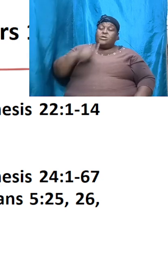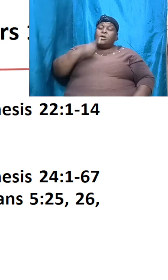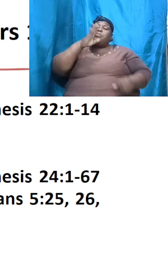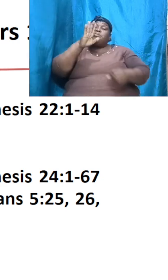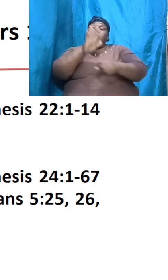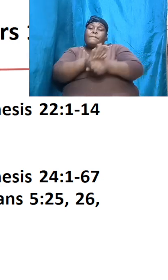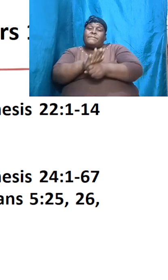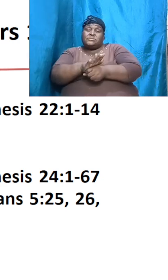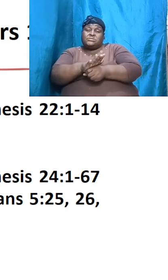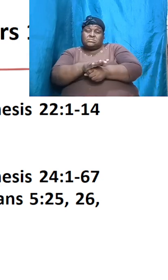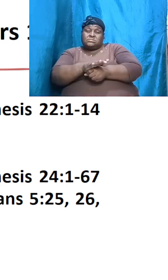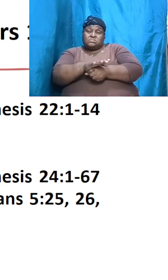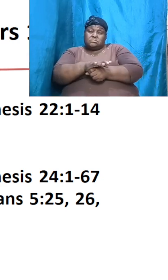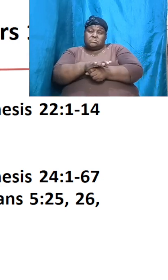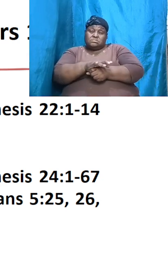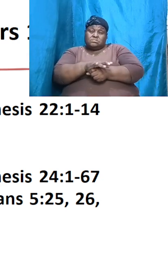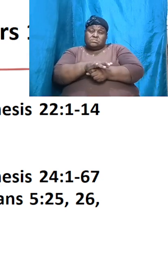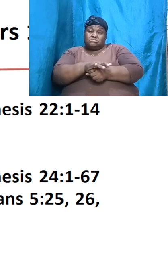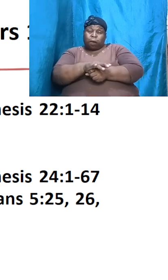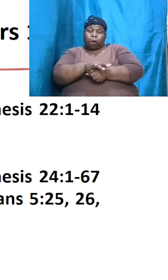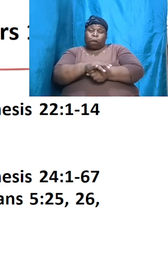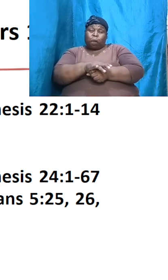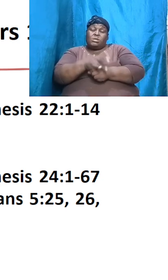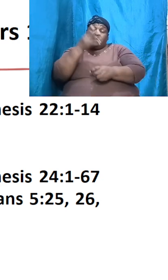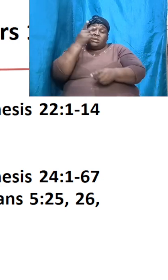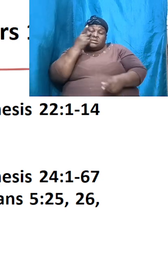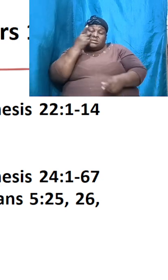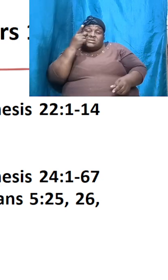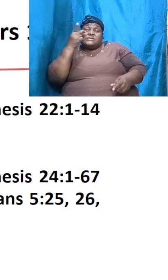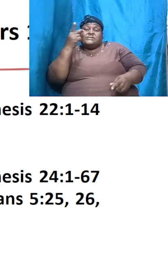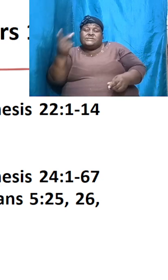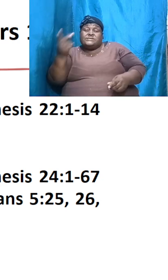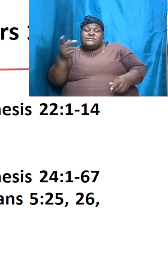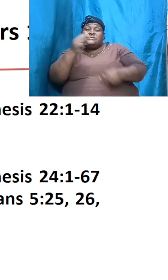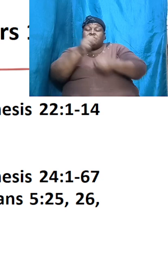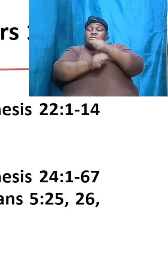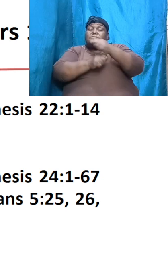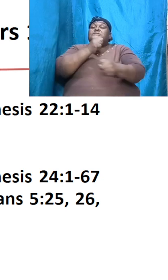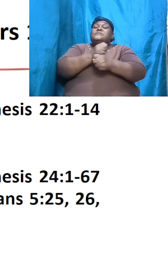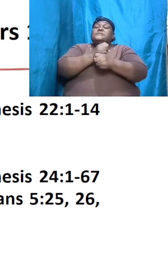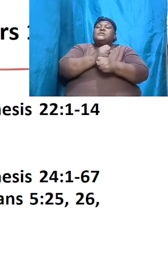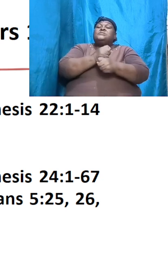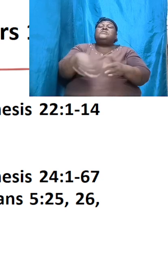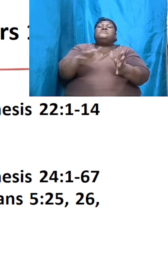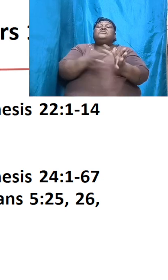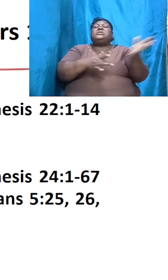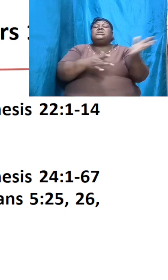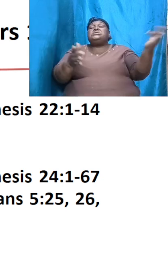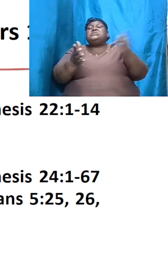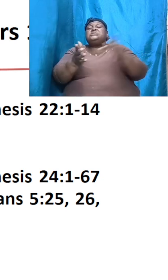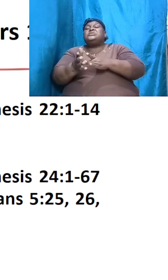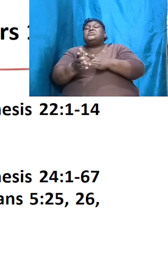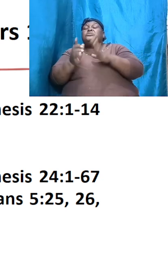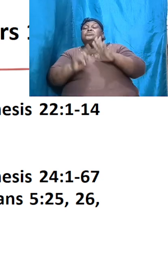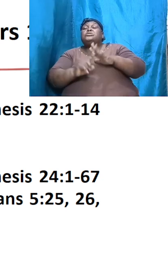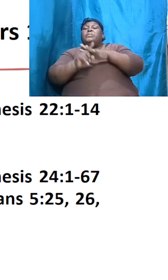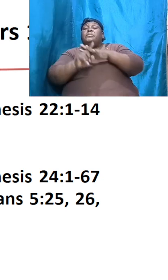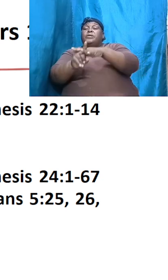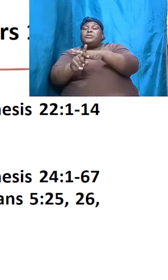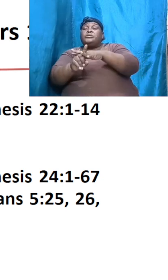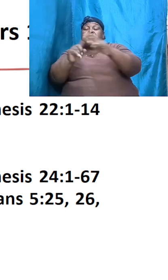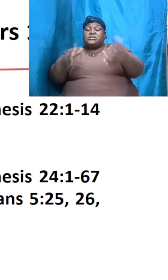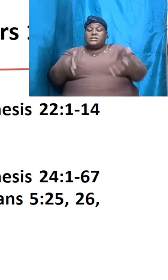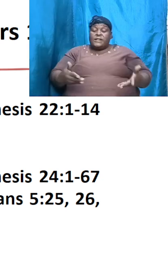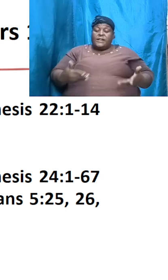are seeing messianic promises we are seeing types of Christ showing up in the